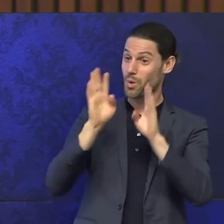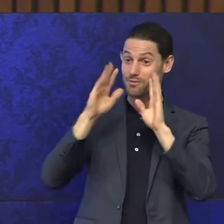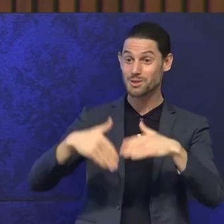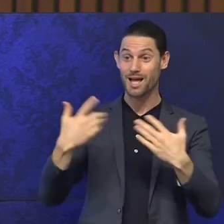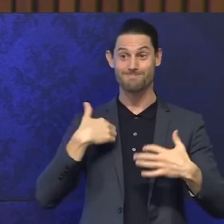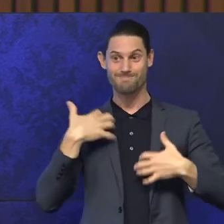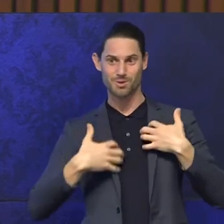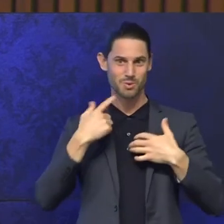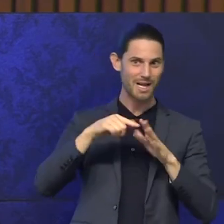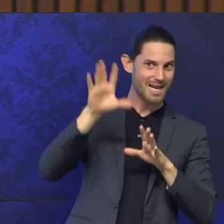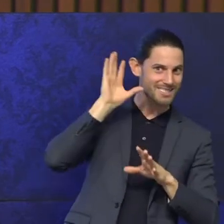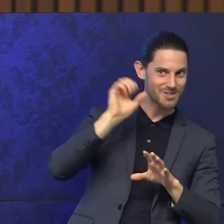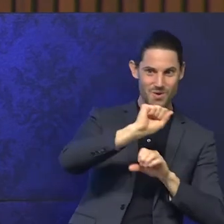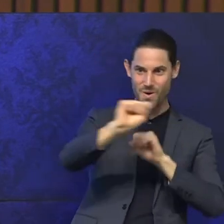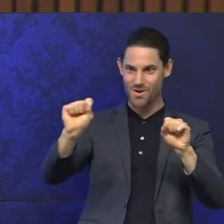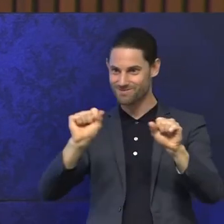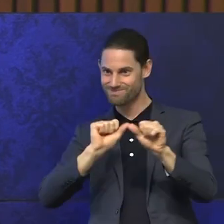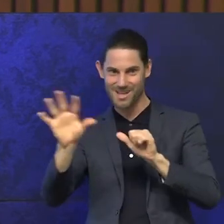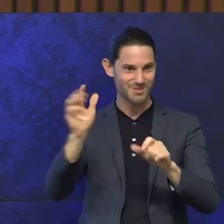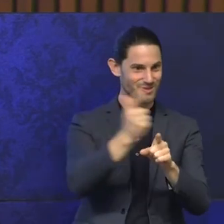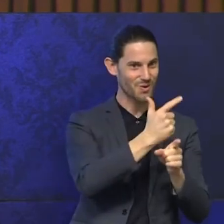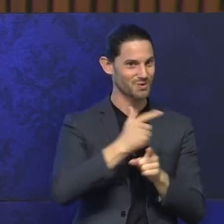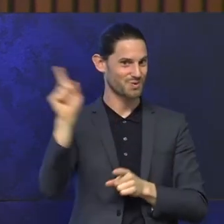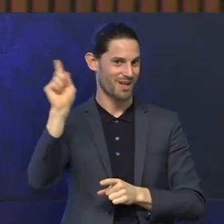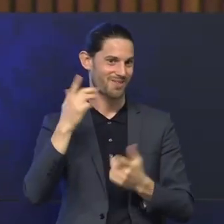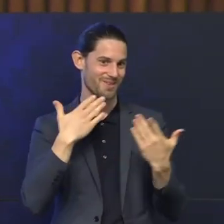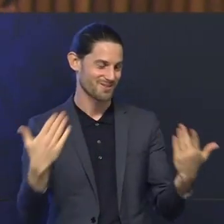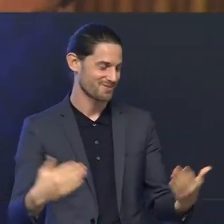people who listen to all the fantastic things that are said. Thank you very much for listening.